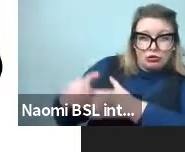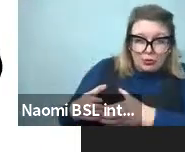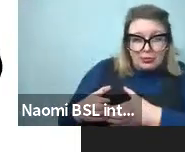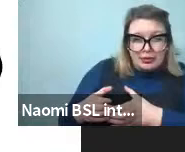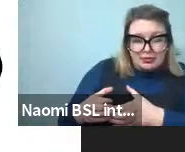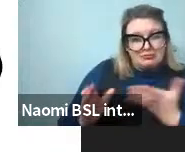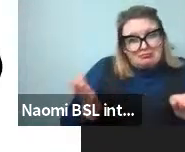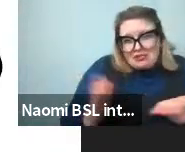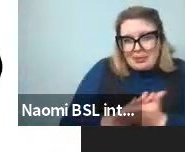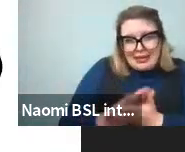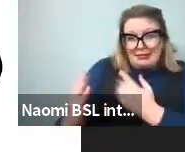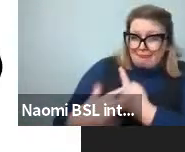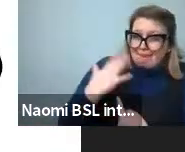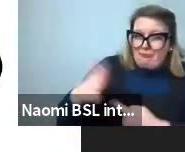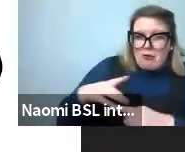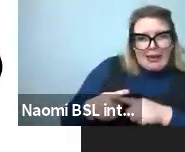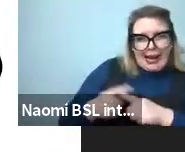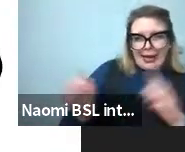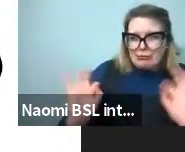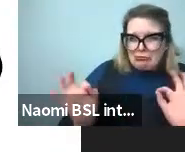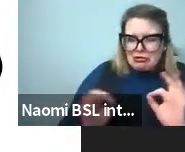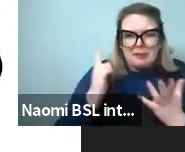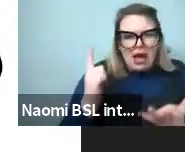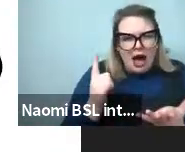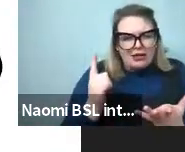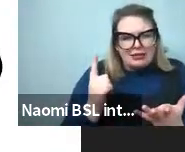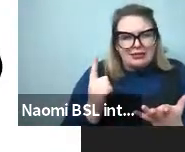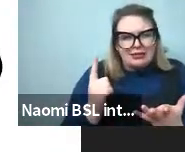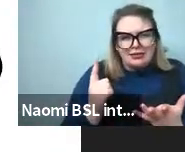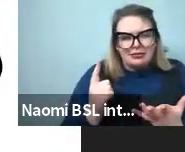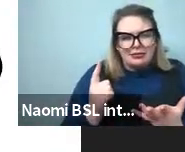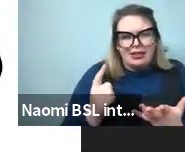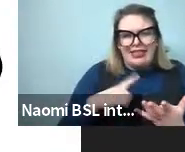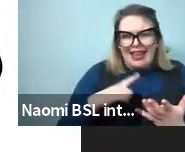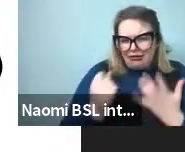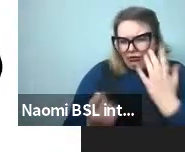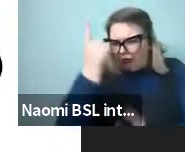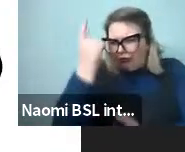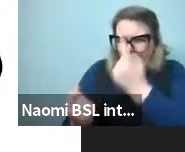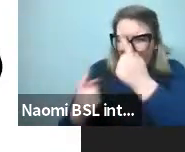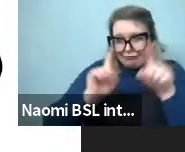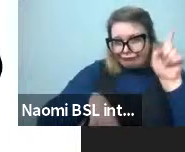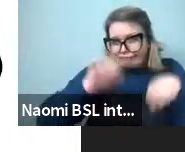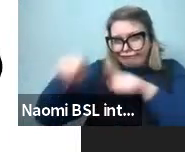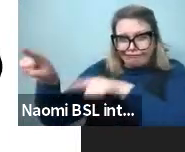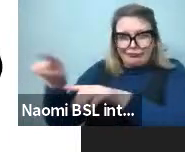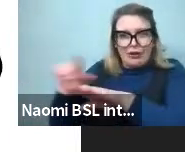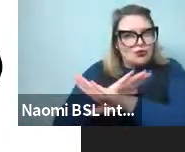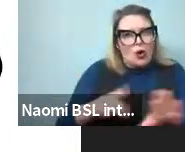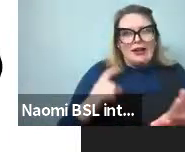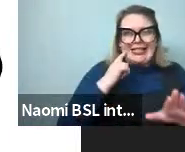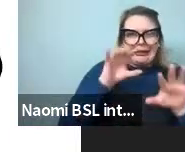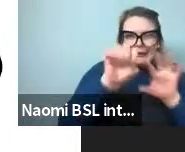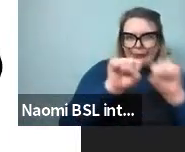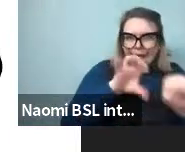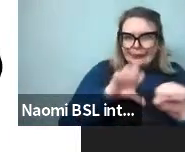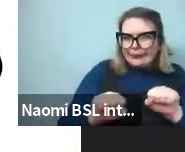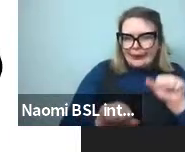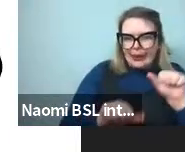so they're not, that's not a problem there. But then that's where you see lots of weird stuff going on. Not very easy to see this